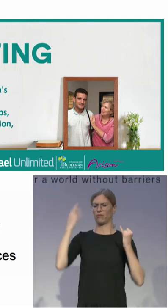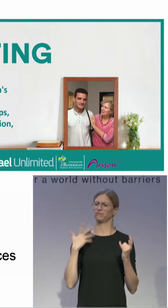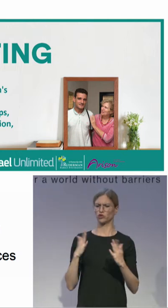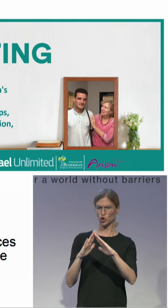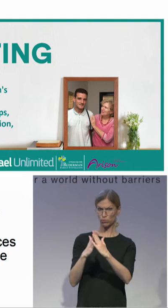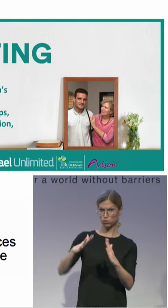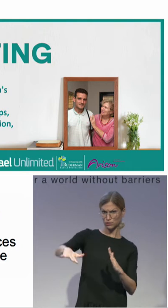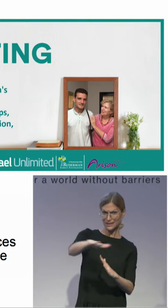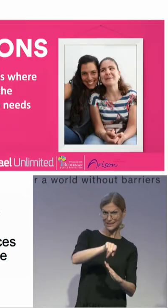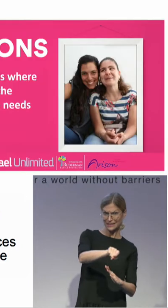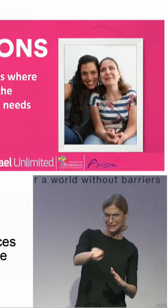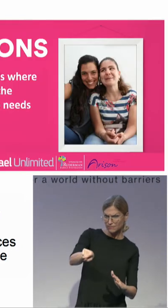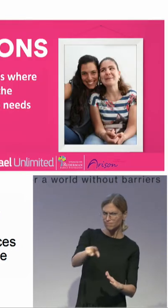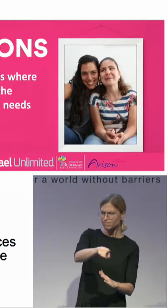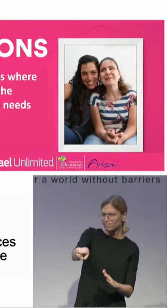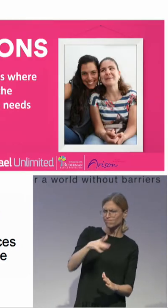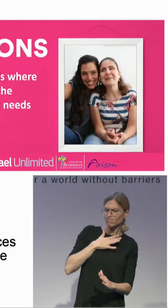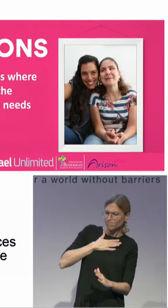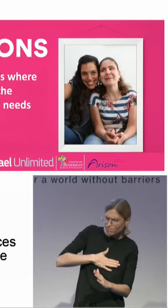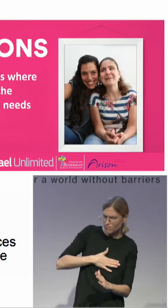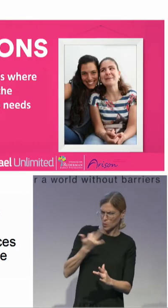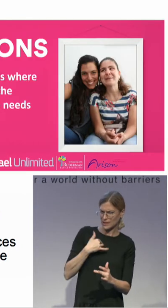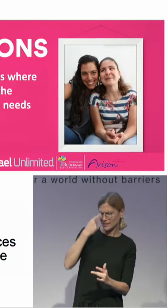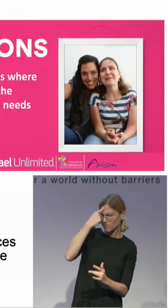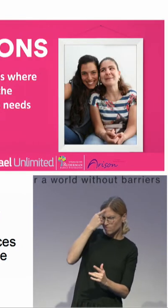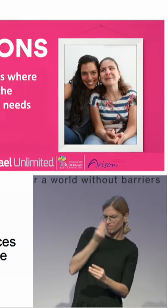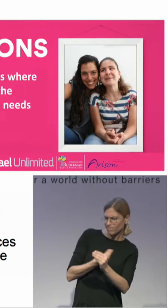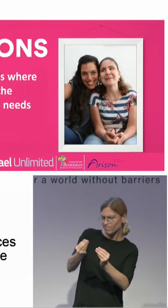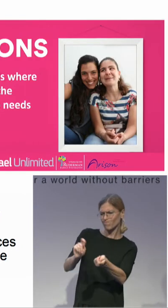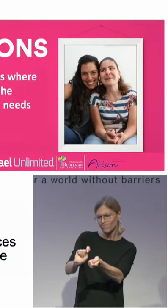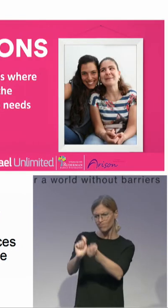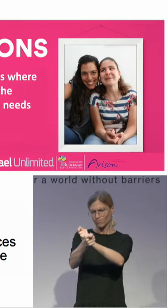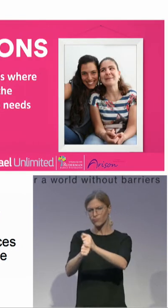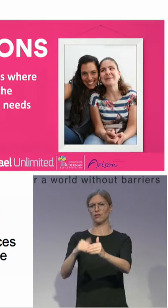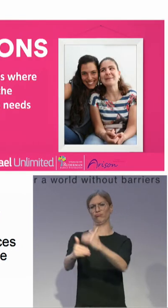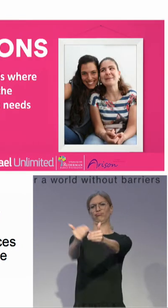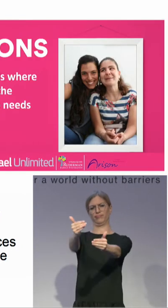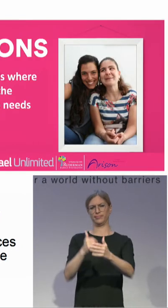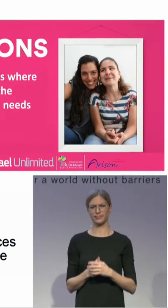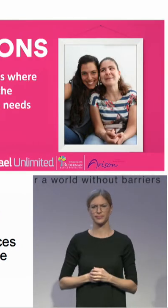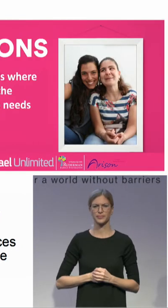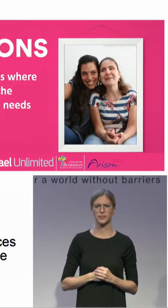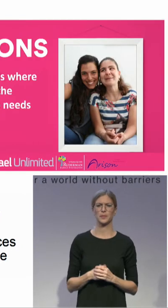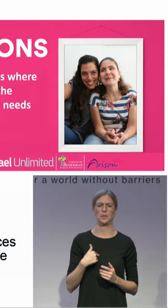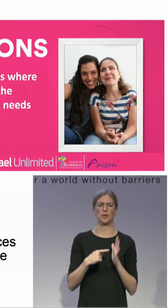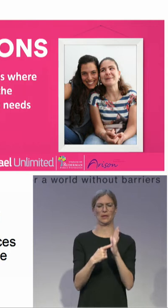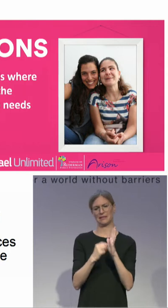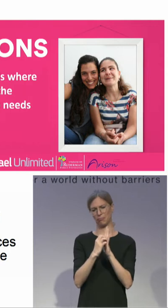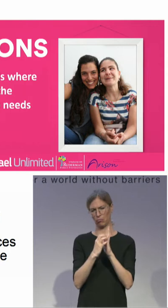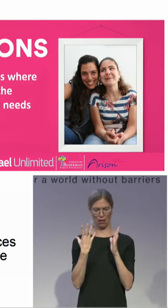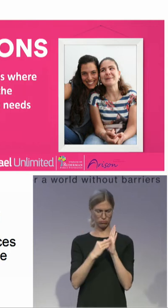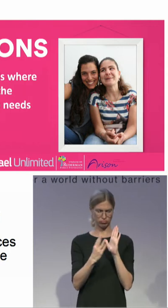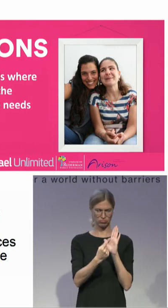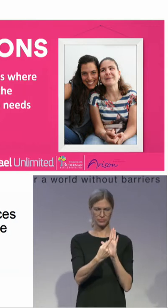examples later on. The idea is to look, and we did a research,